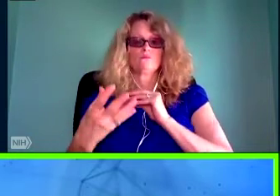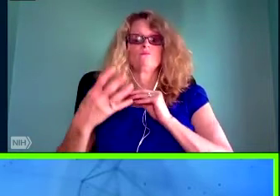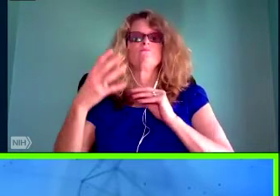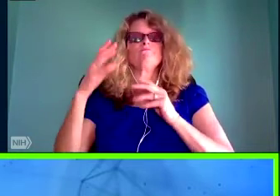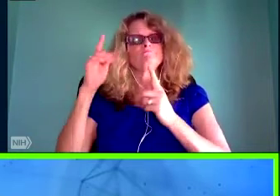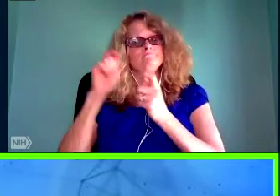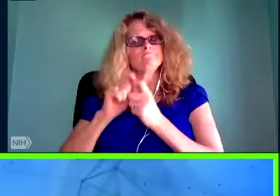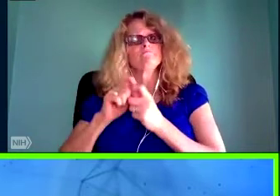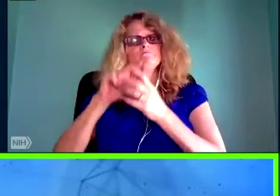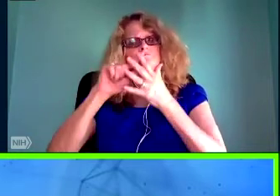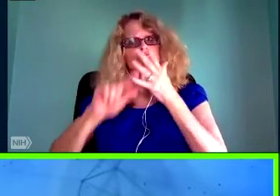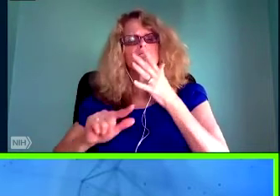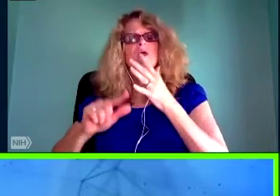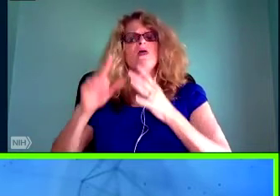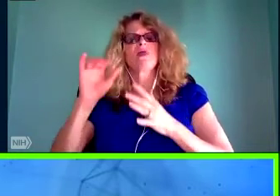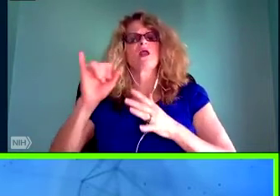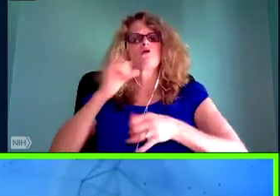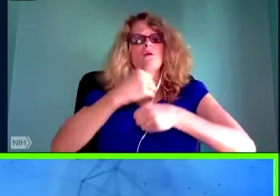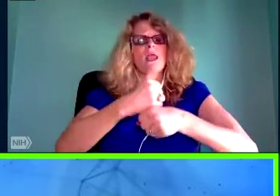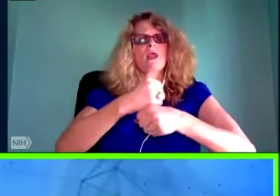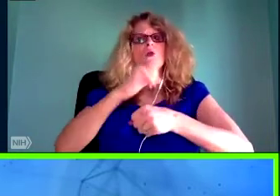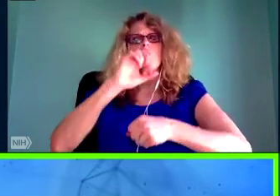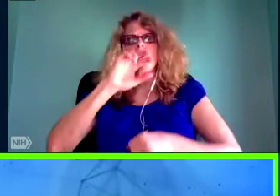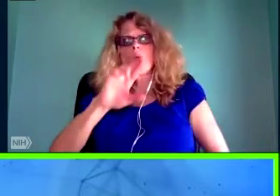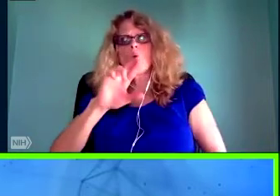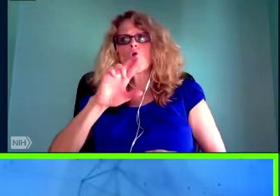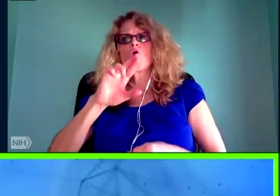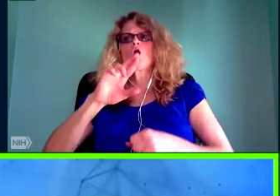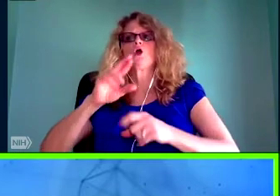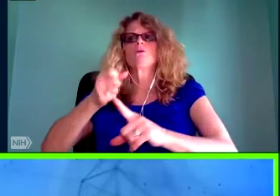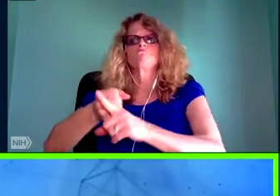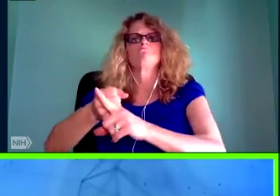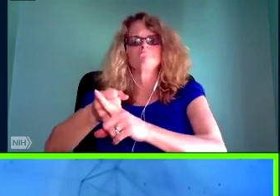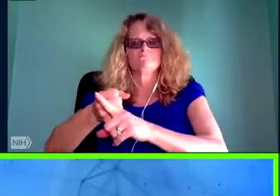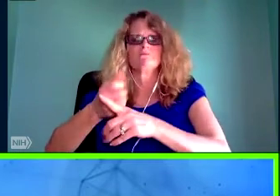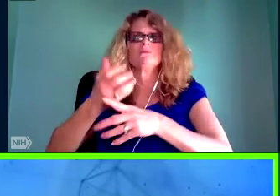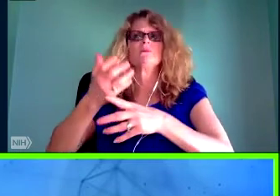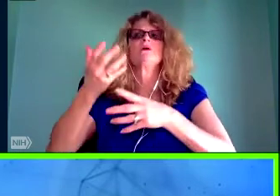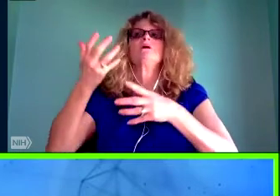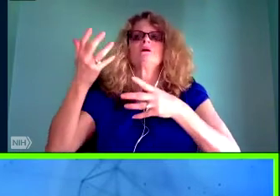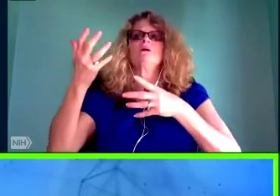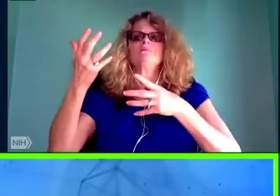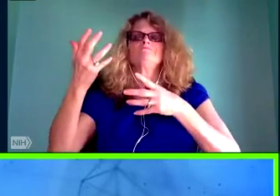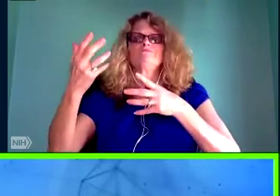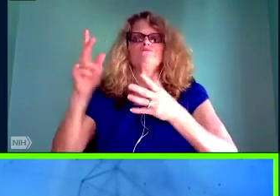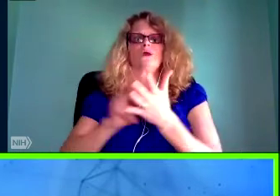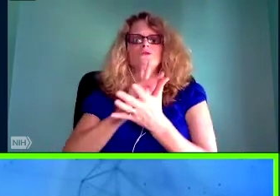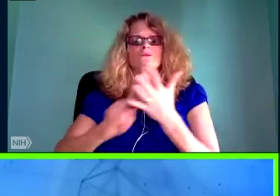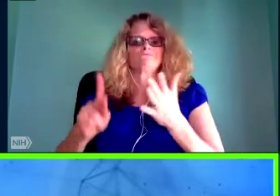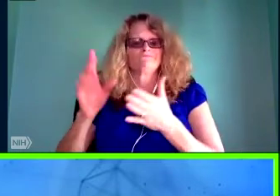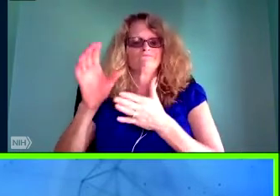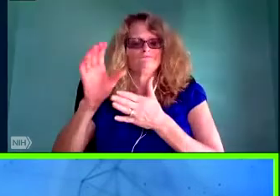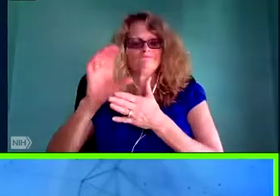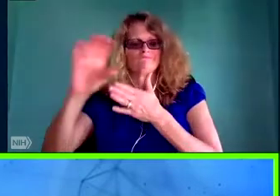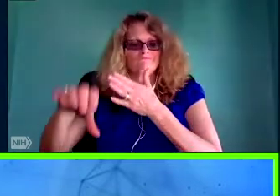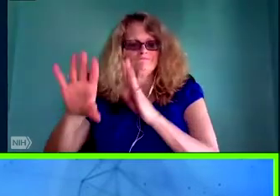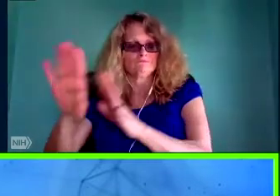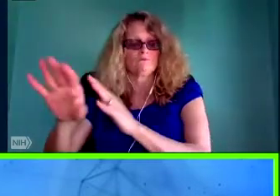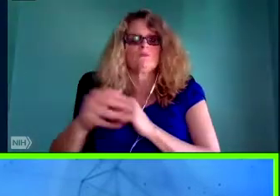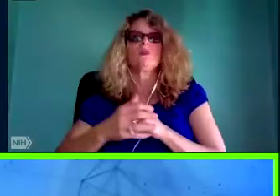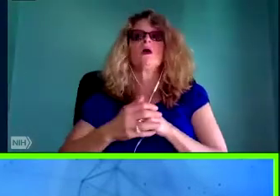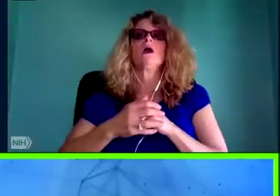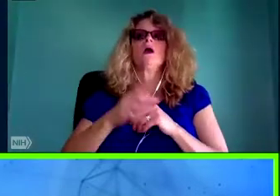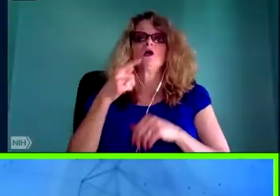She also lent her expertise as a research associate at the Oxford Institute, Oxford Internet Institute,